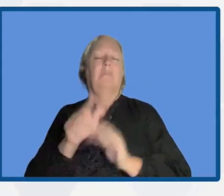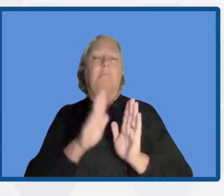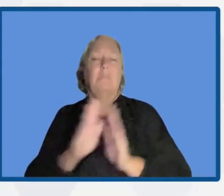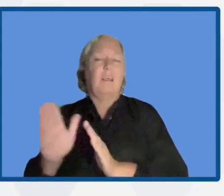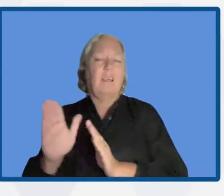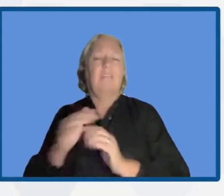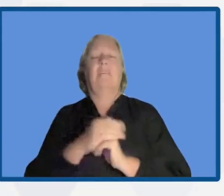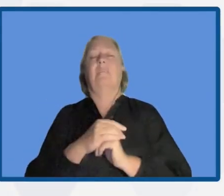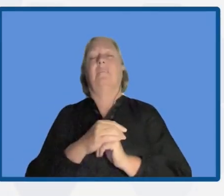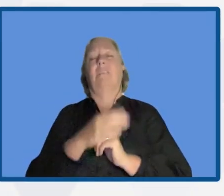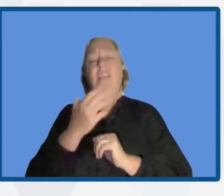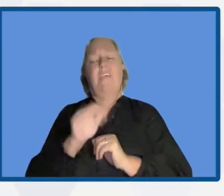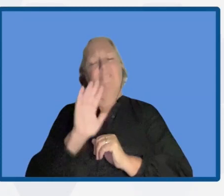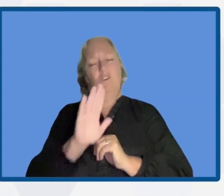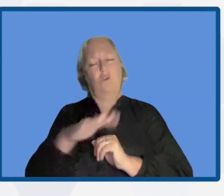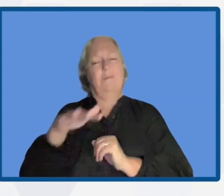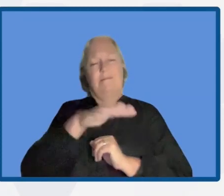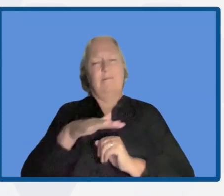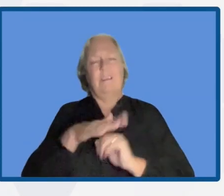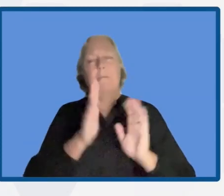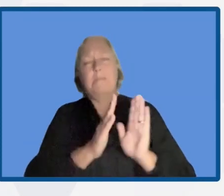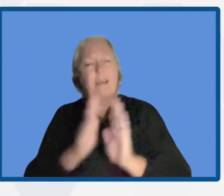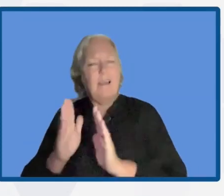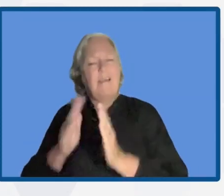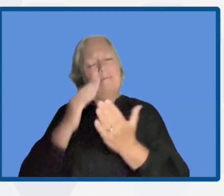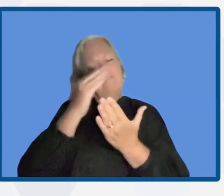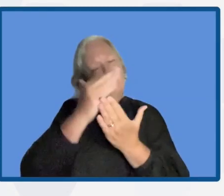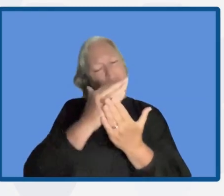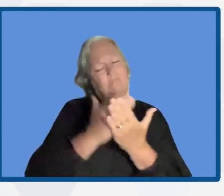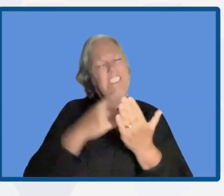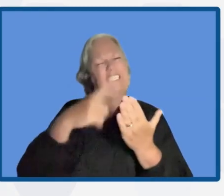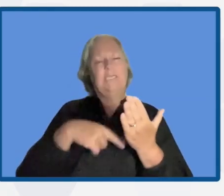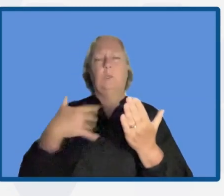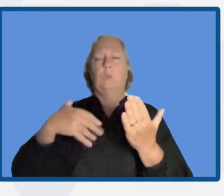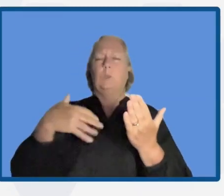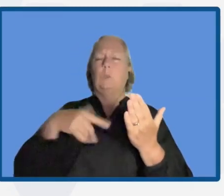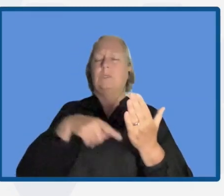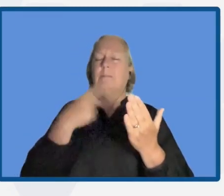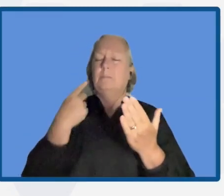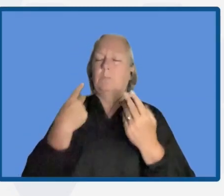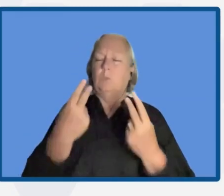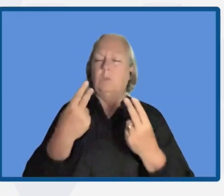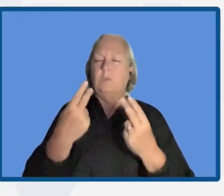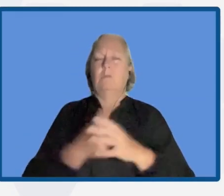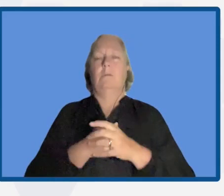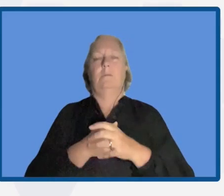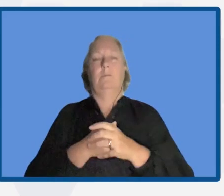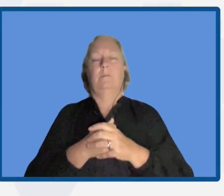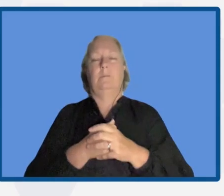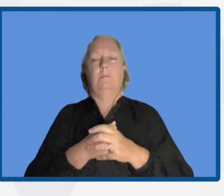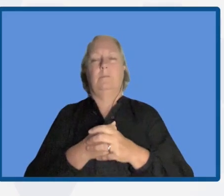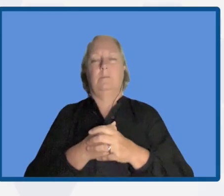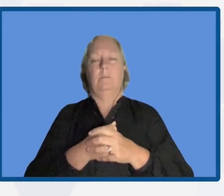planning, territorial that are important. And that so that